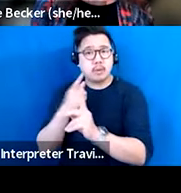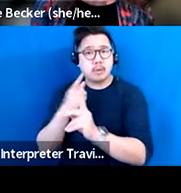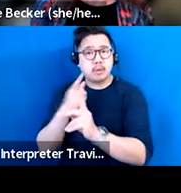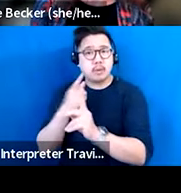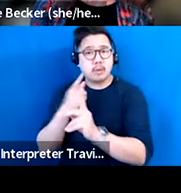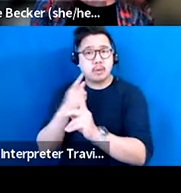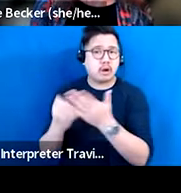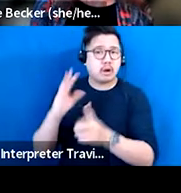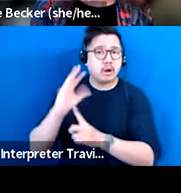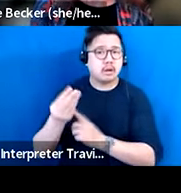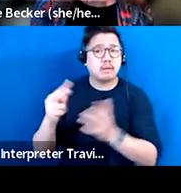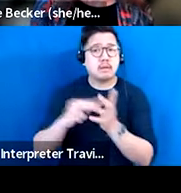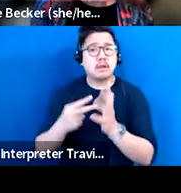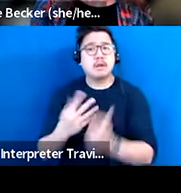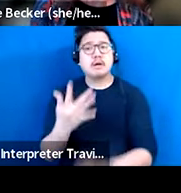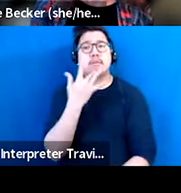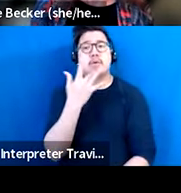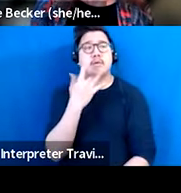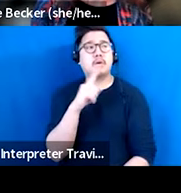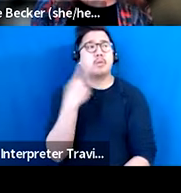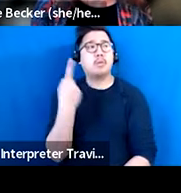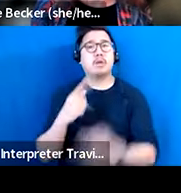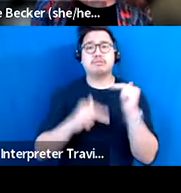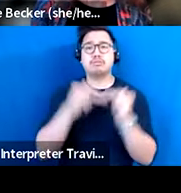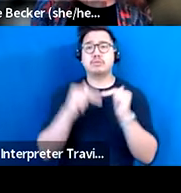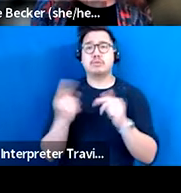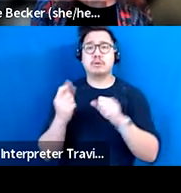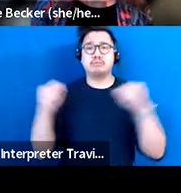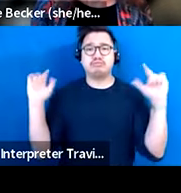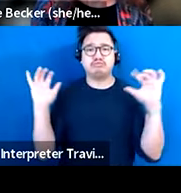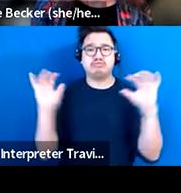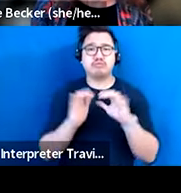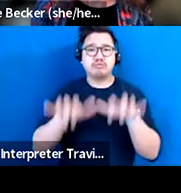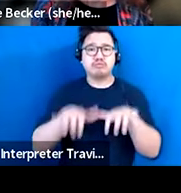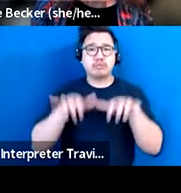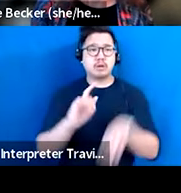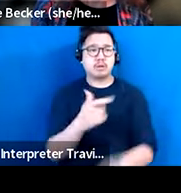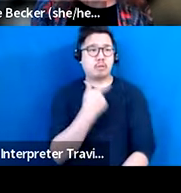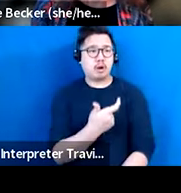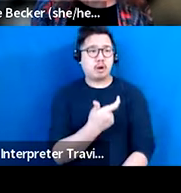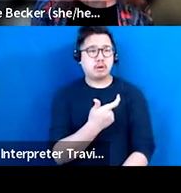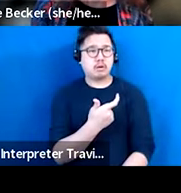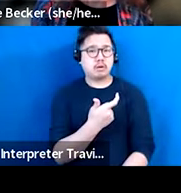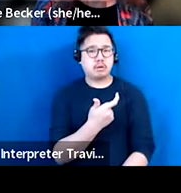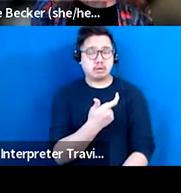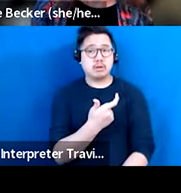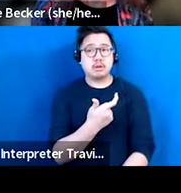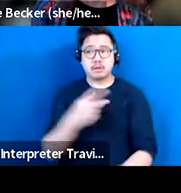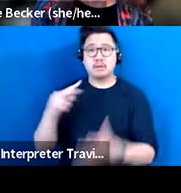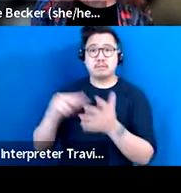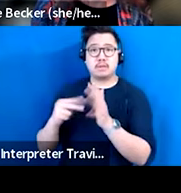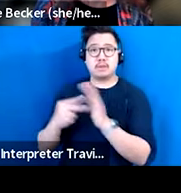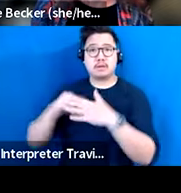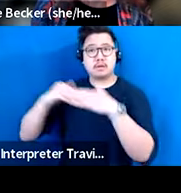performance. That's kind of what I do, so sorry about that. But do they really want to be in a fixed seat venue